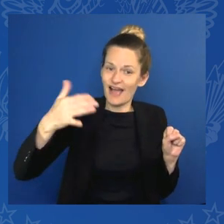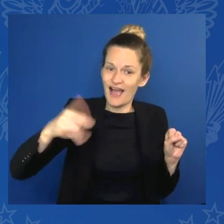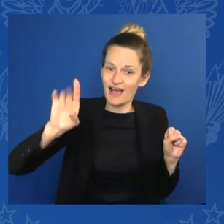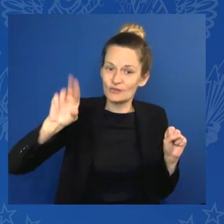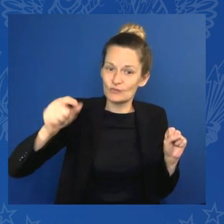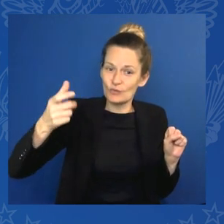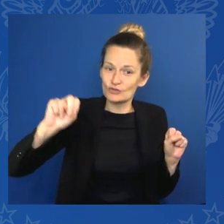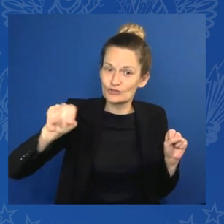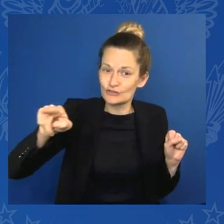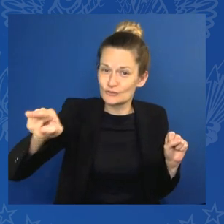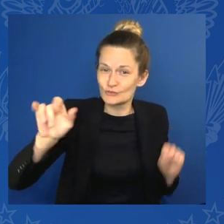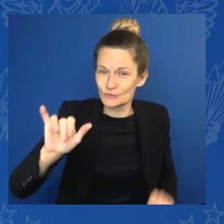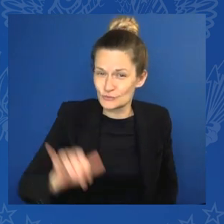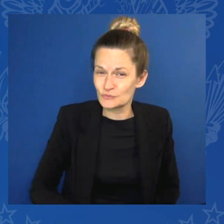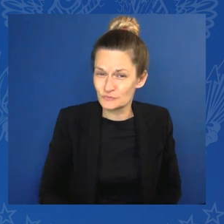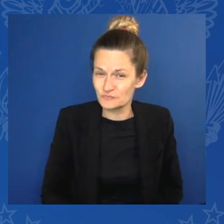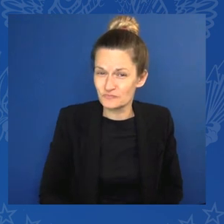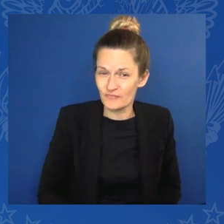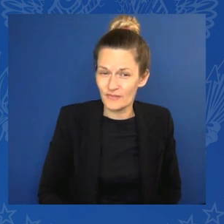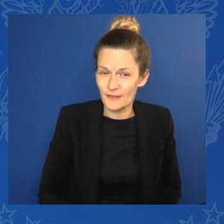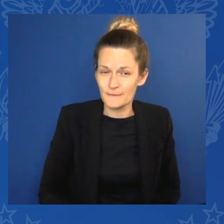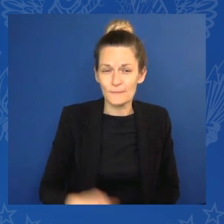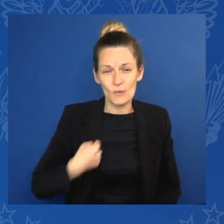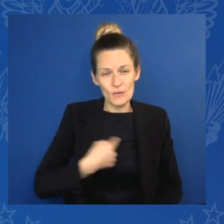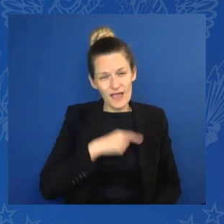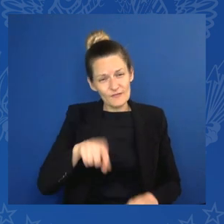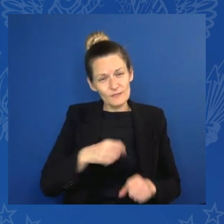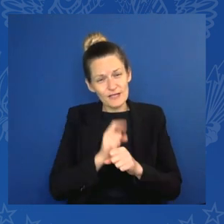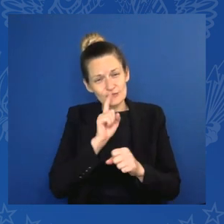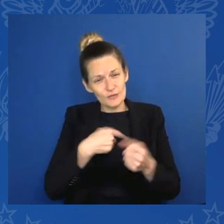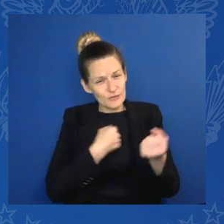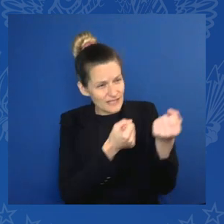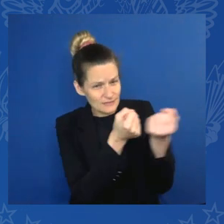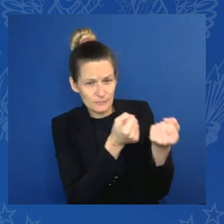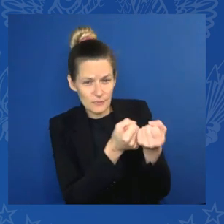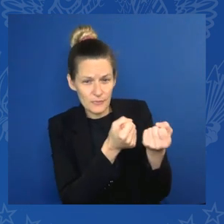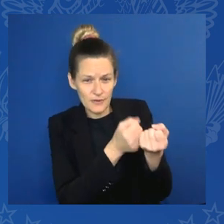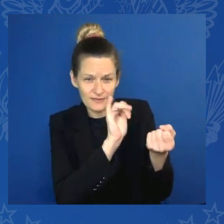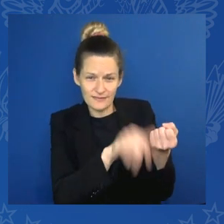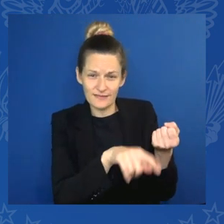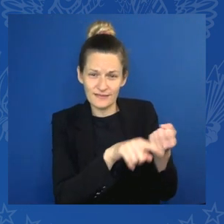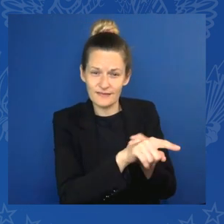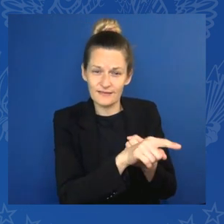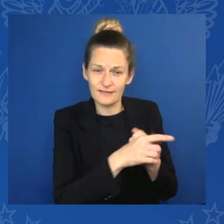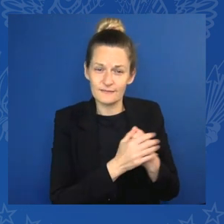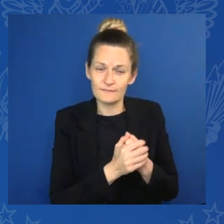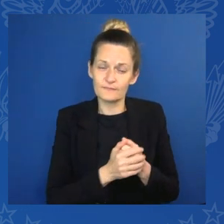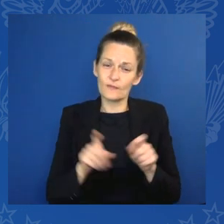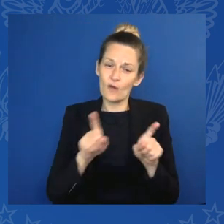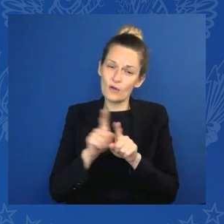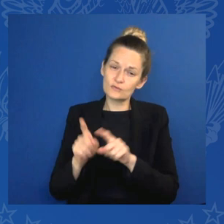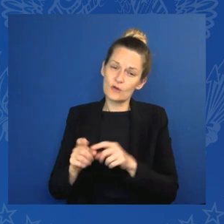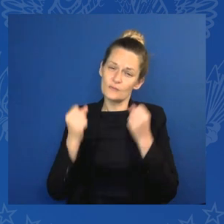many developing countries, and one continent, Africa, is